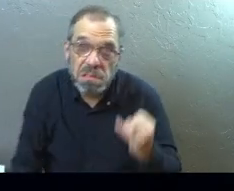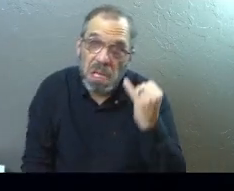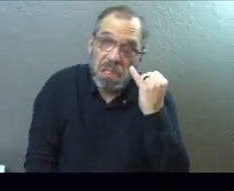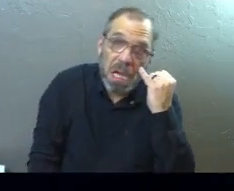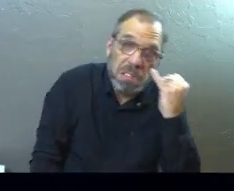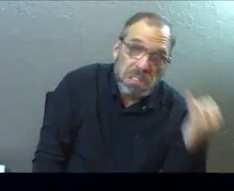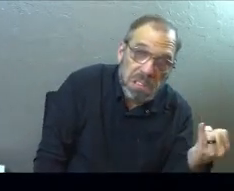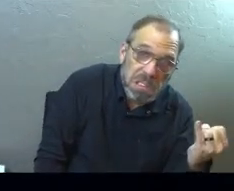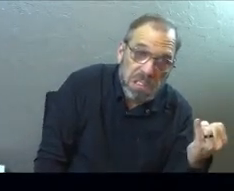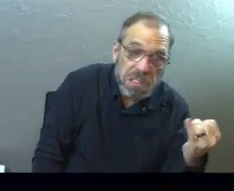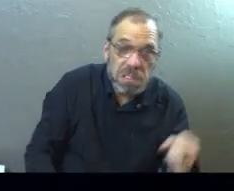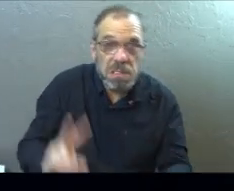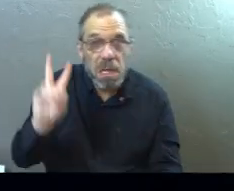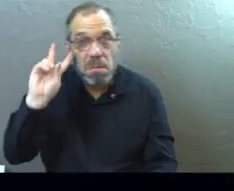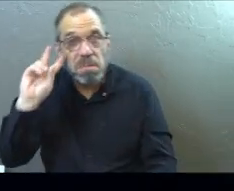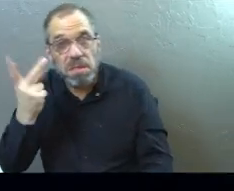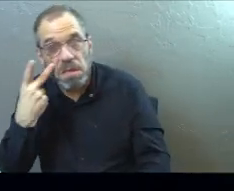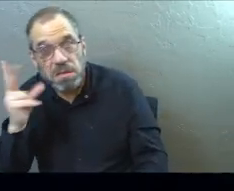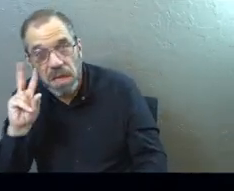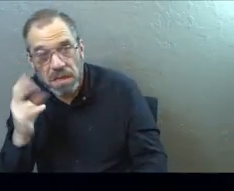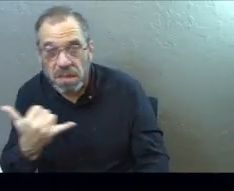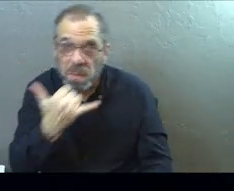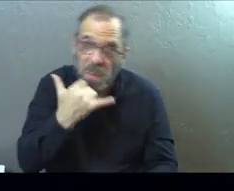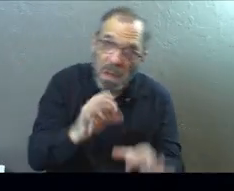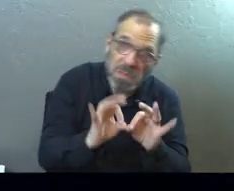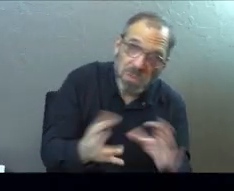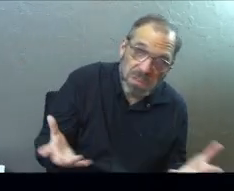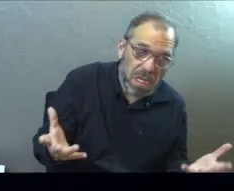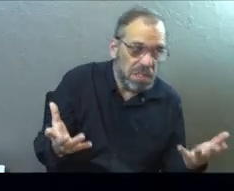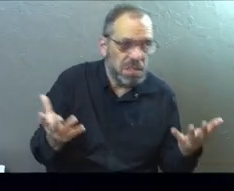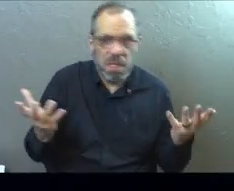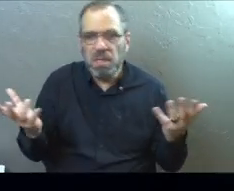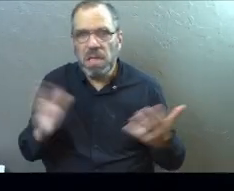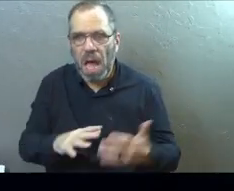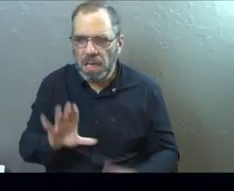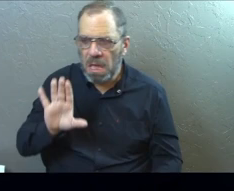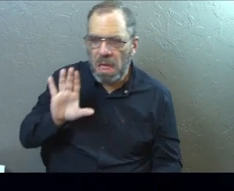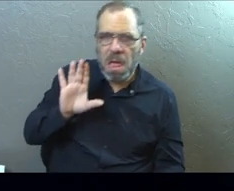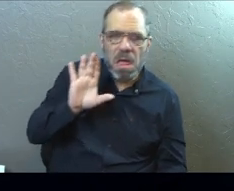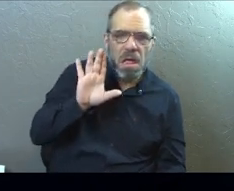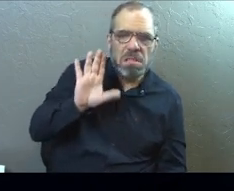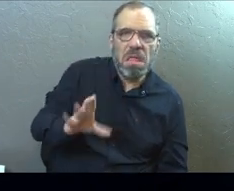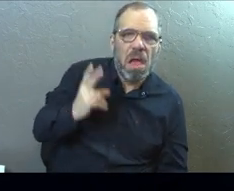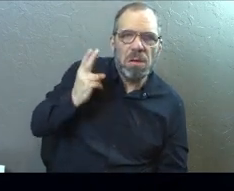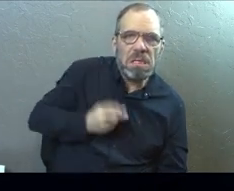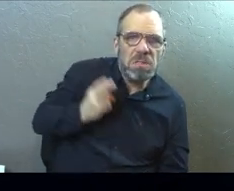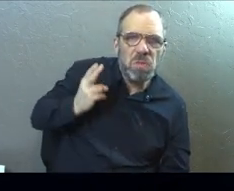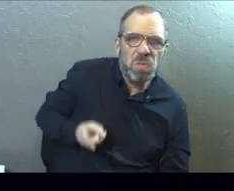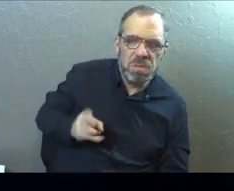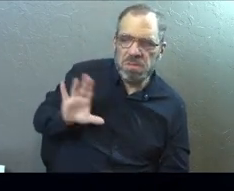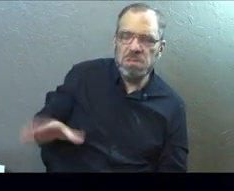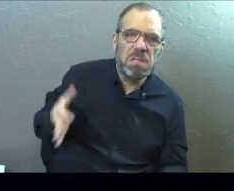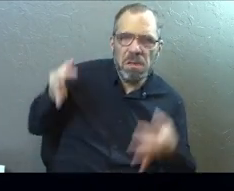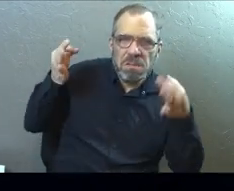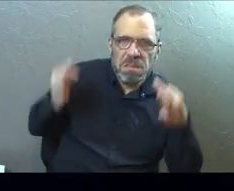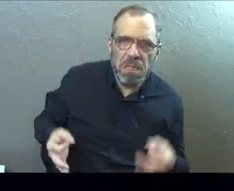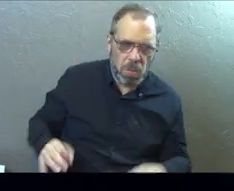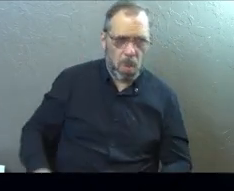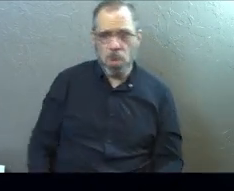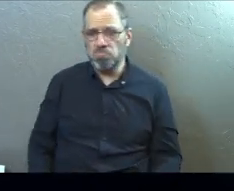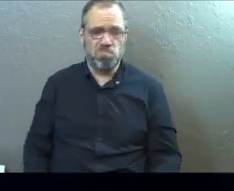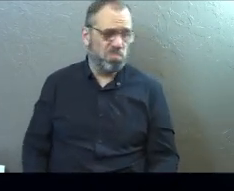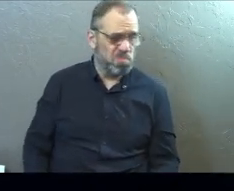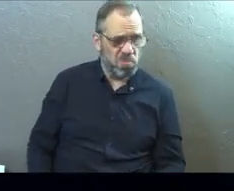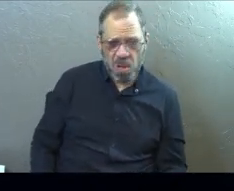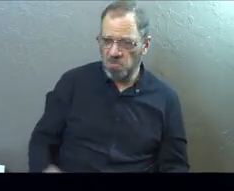that are man-made, misinterpretations, and we allow things like their history. What are their past choices? Well, they